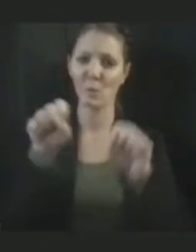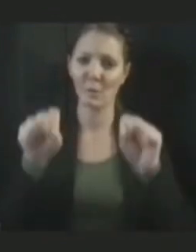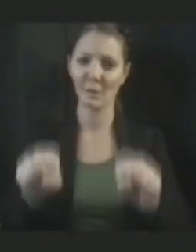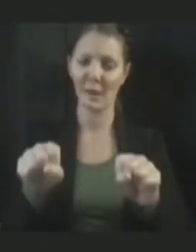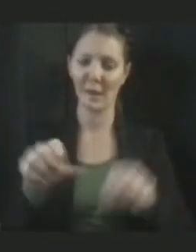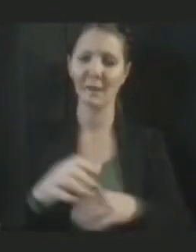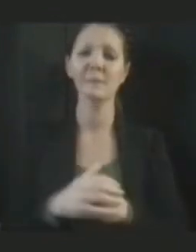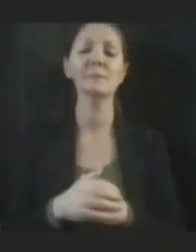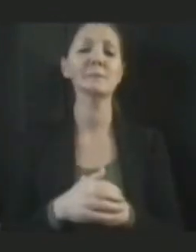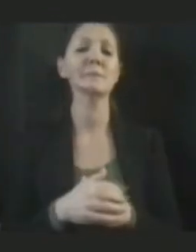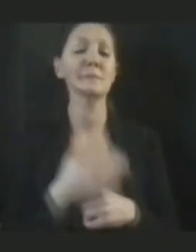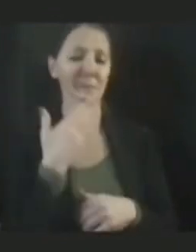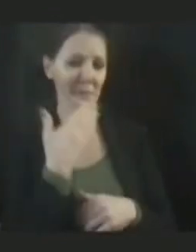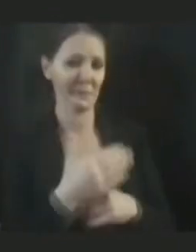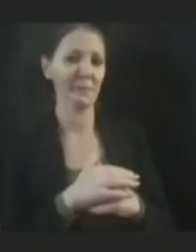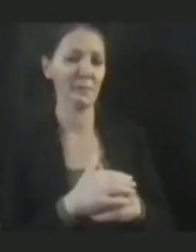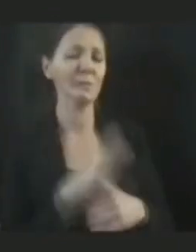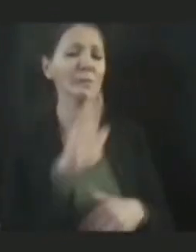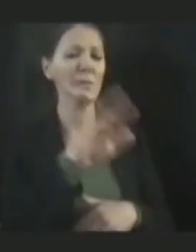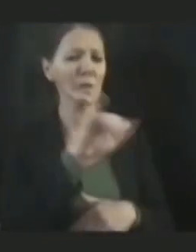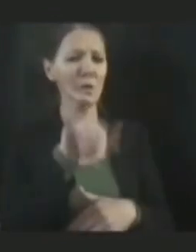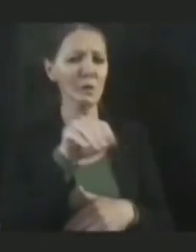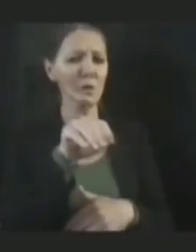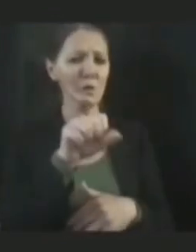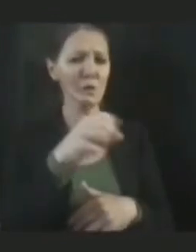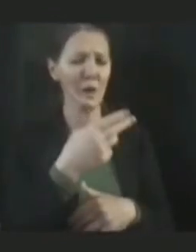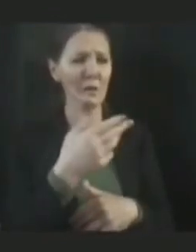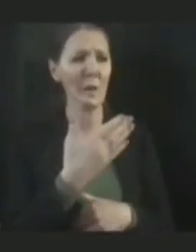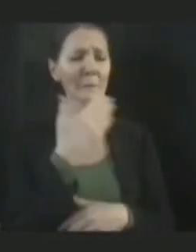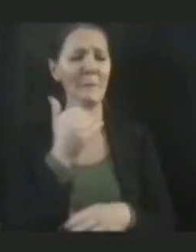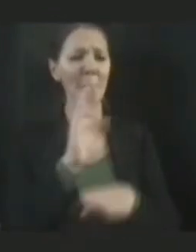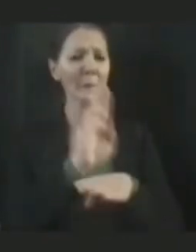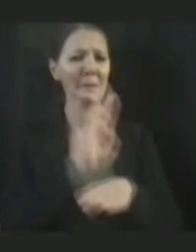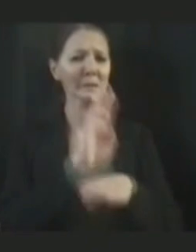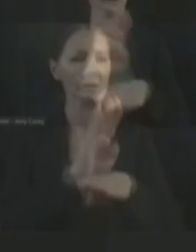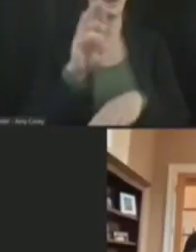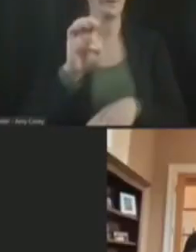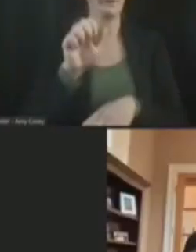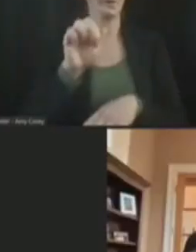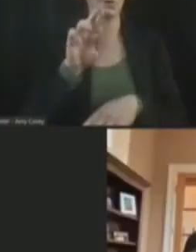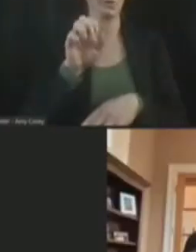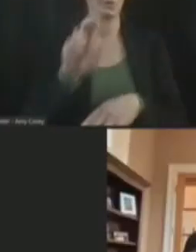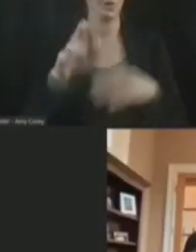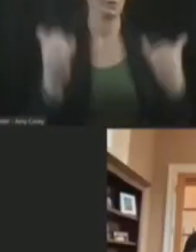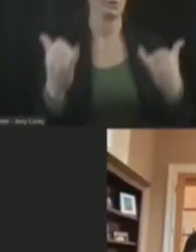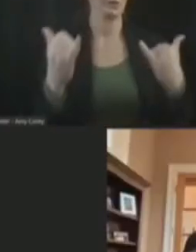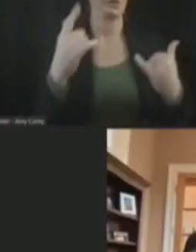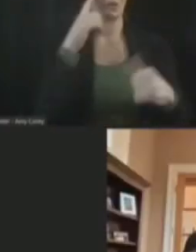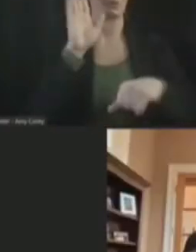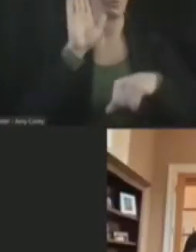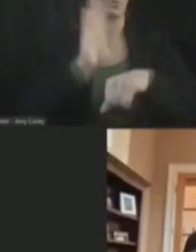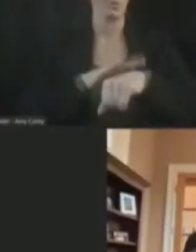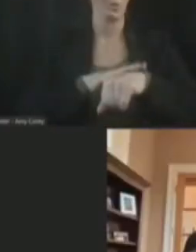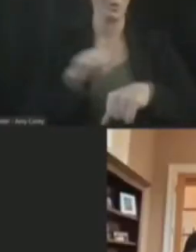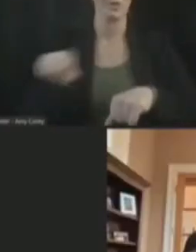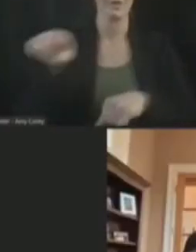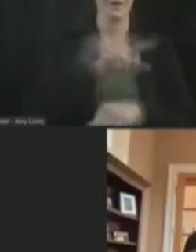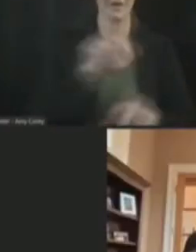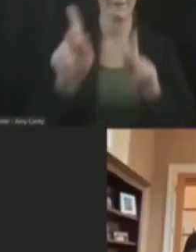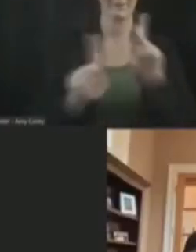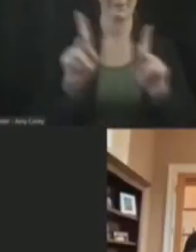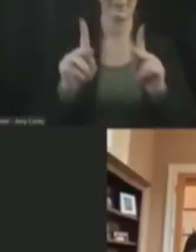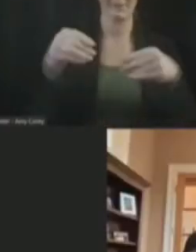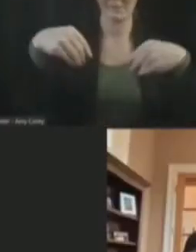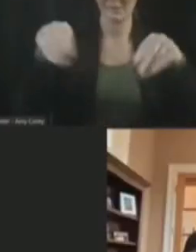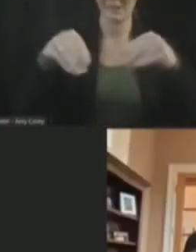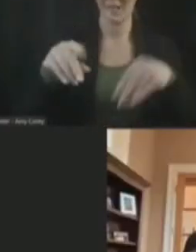warned consumers about people selling fake COVID tests. Are you seeing any